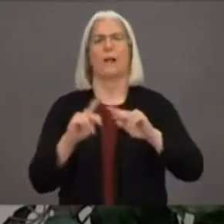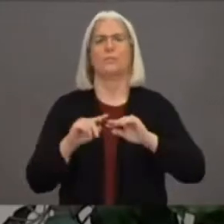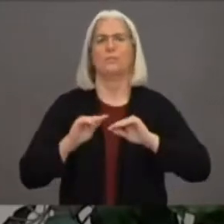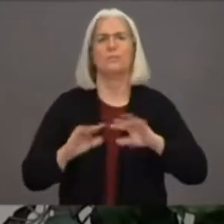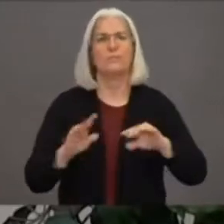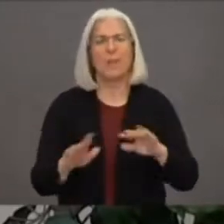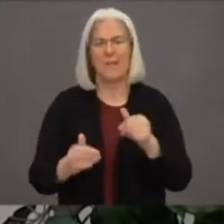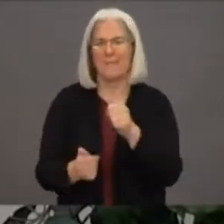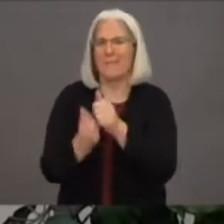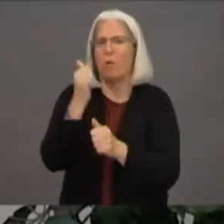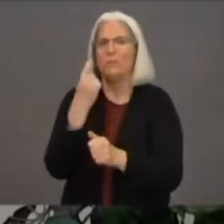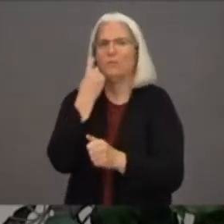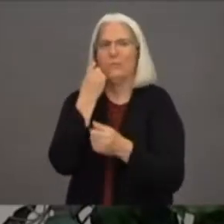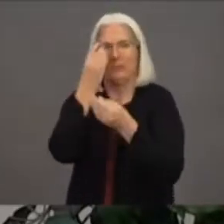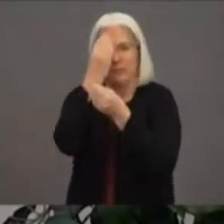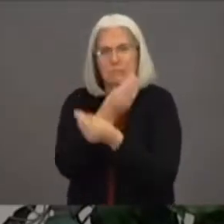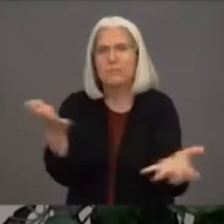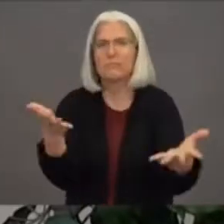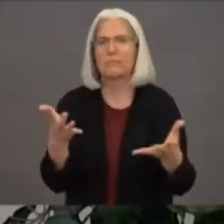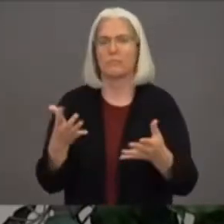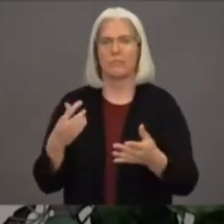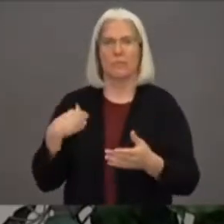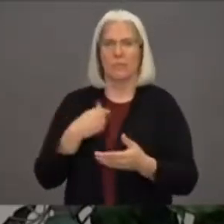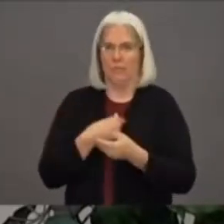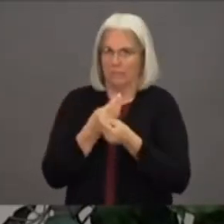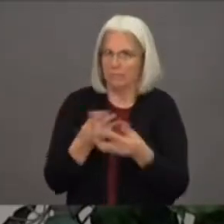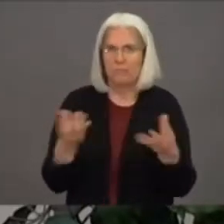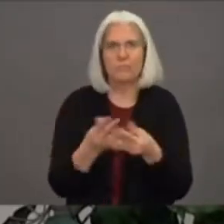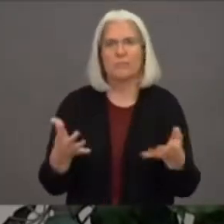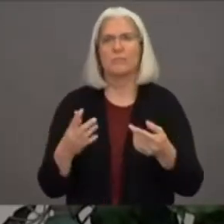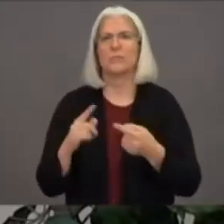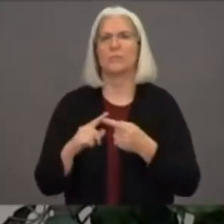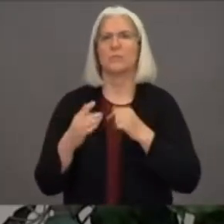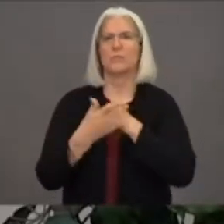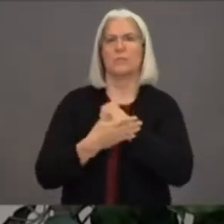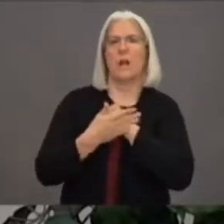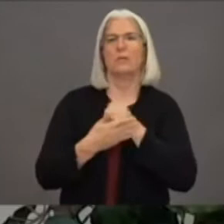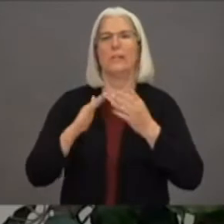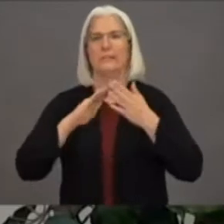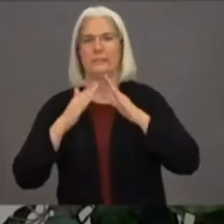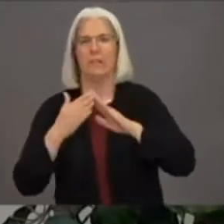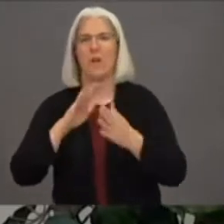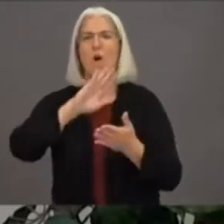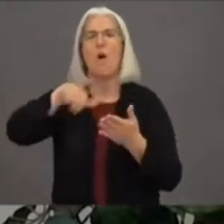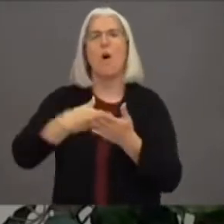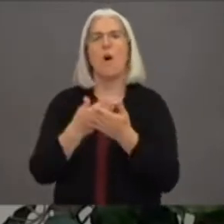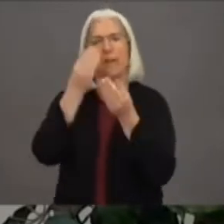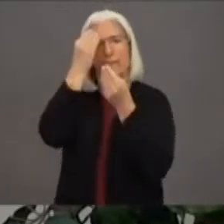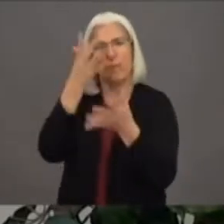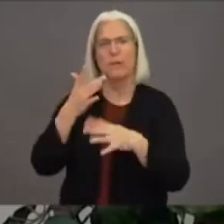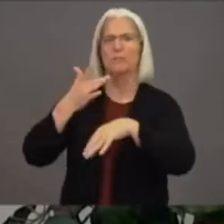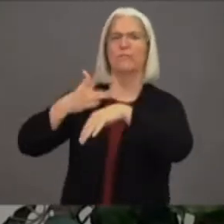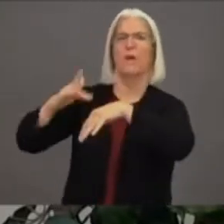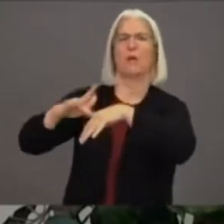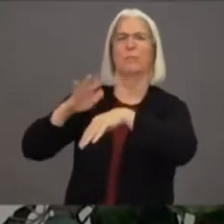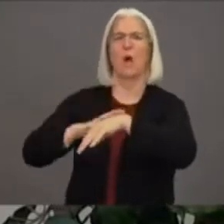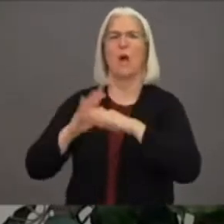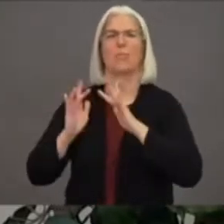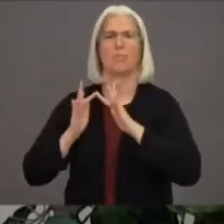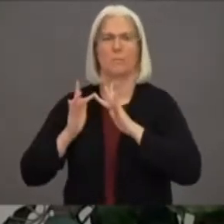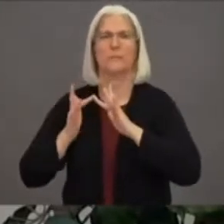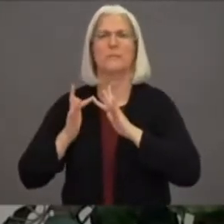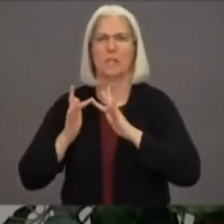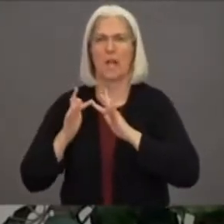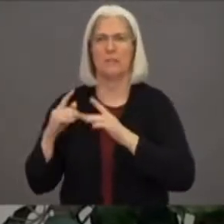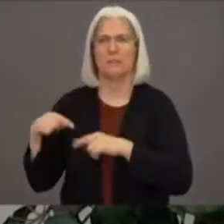the information can be found on our website and since March of this year we have a language access team comprised of 15 people